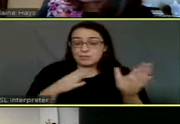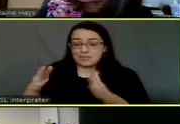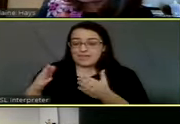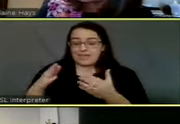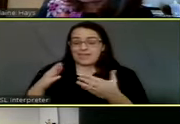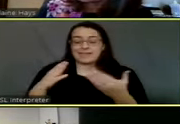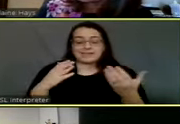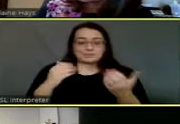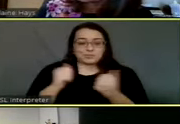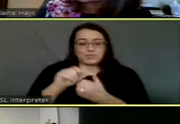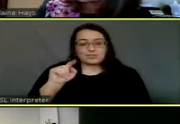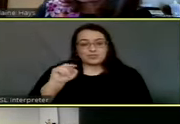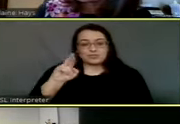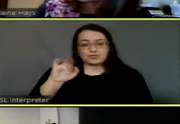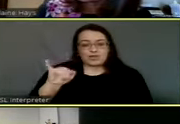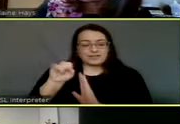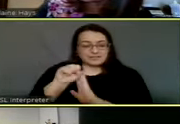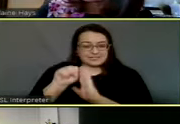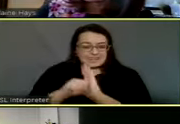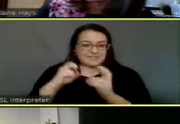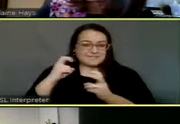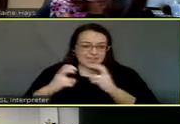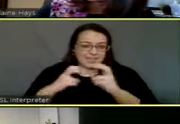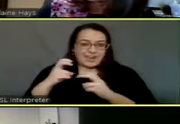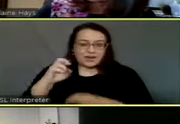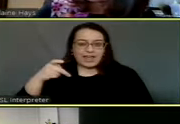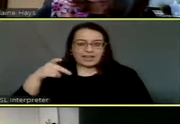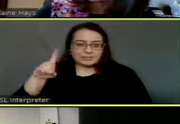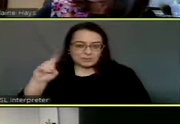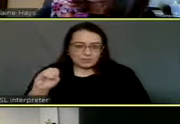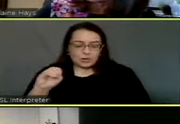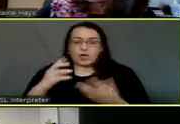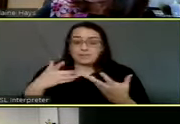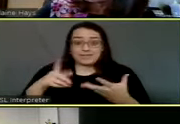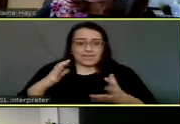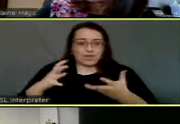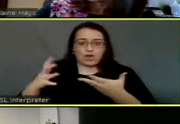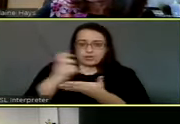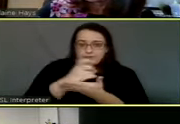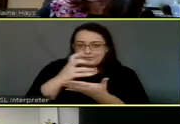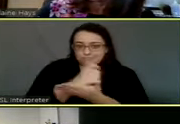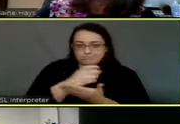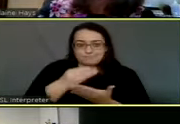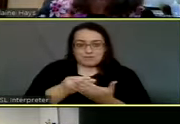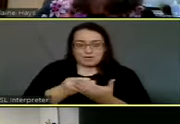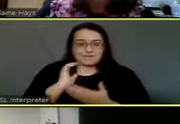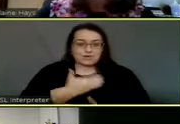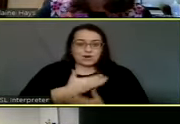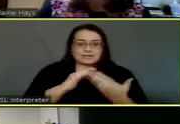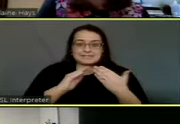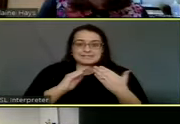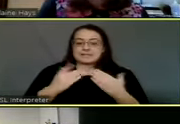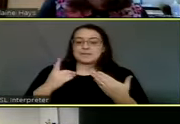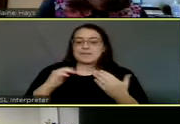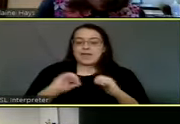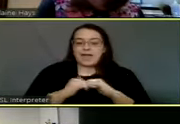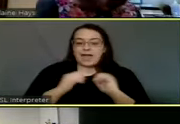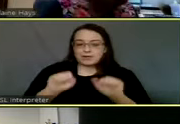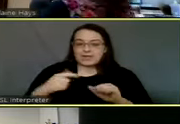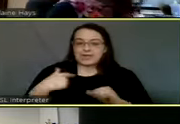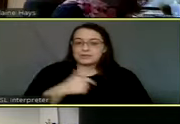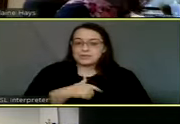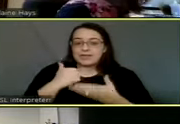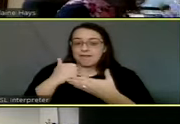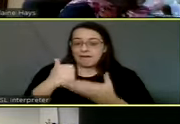district and the tri-state fair expo do. Um, so they're already an economic generator in our city. What can we do to help them